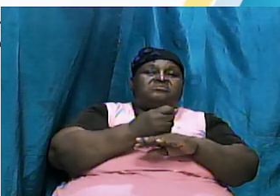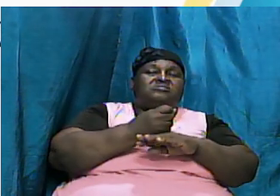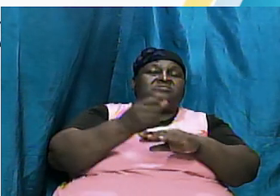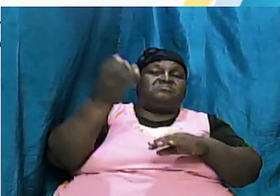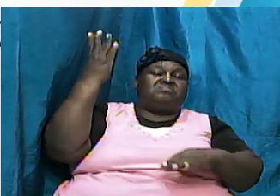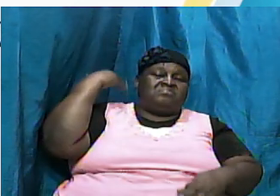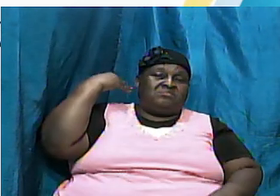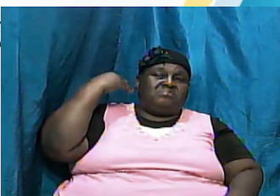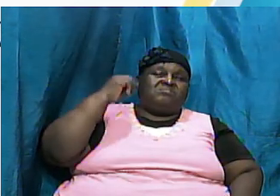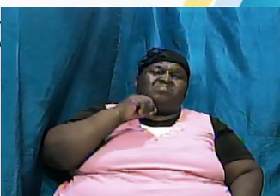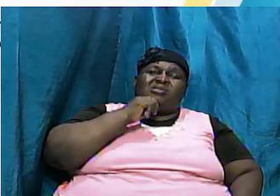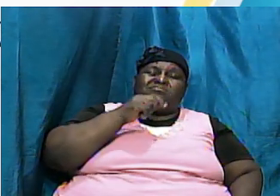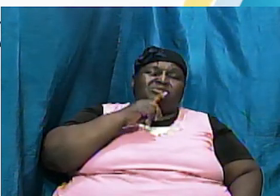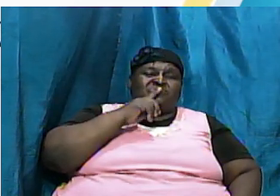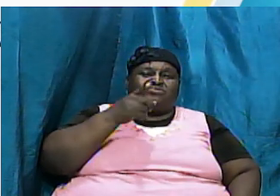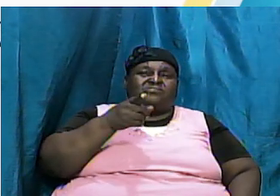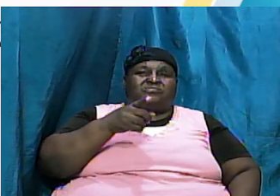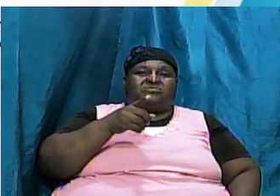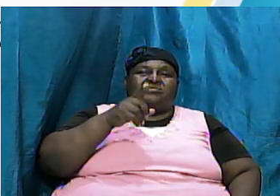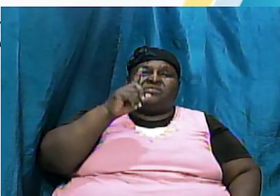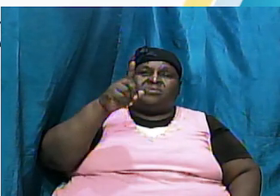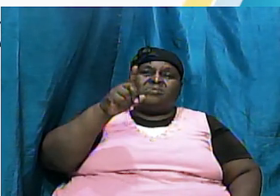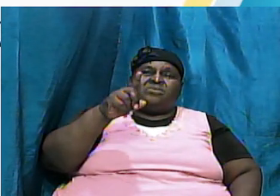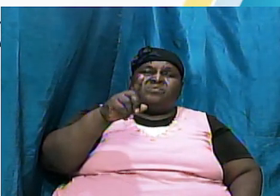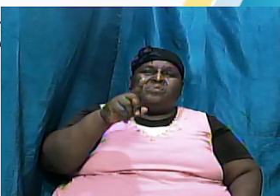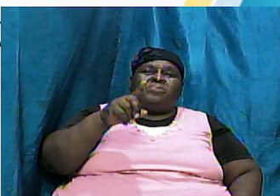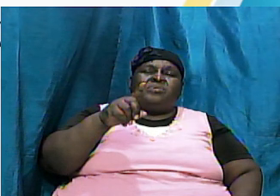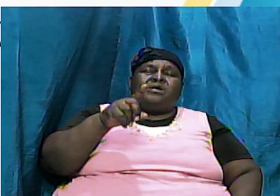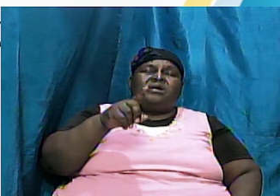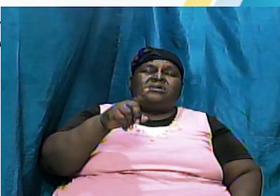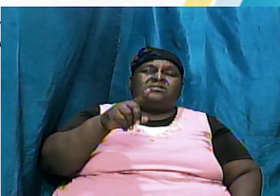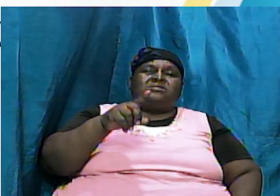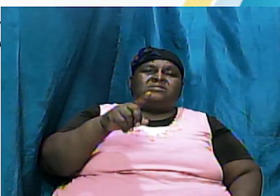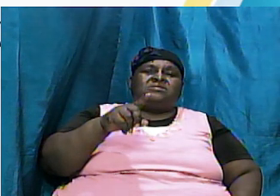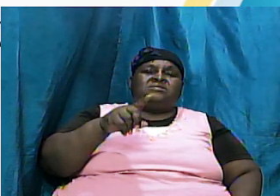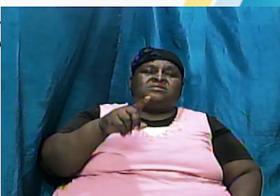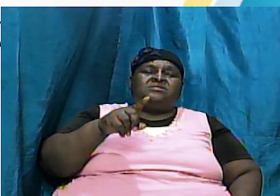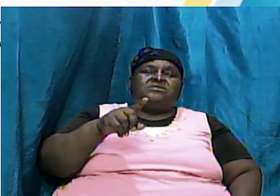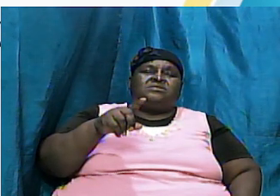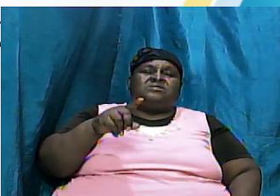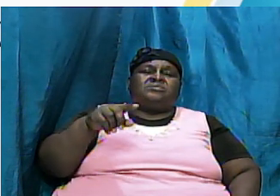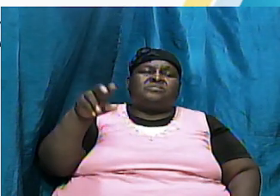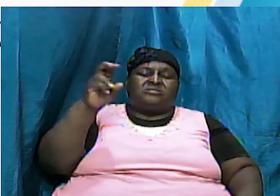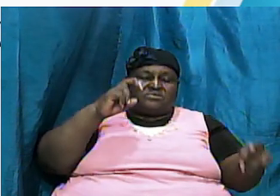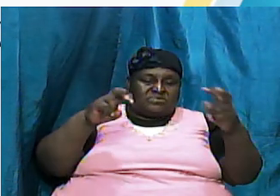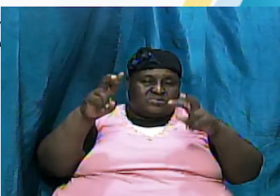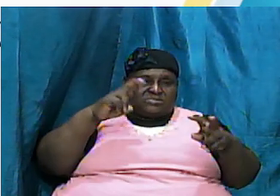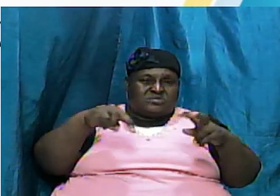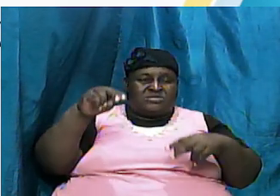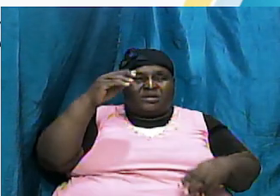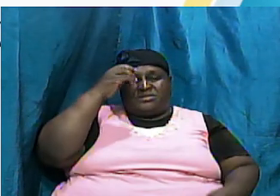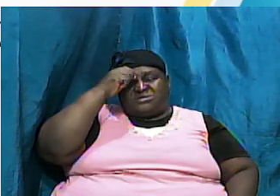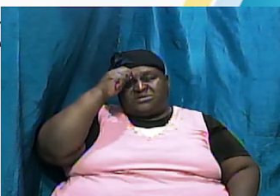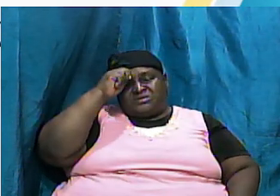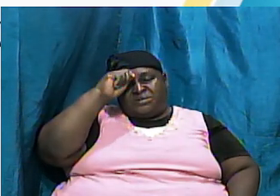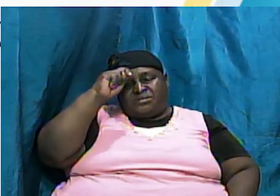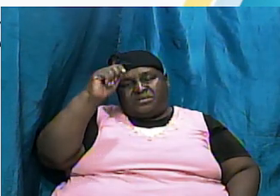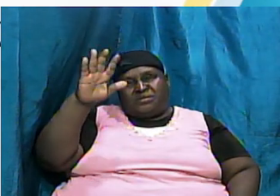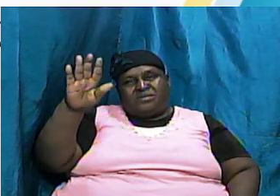but no we are not sure because there is one set of researchers and scholars who